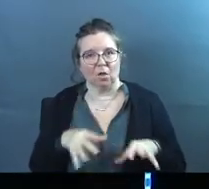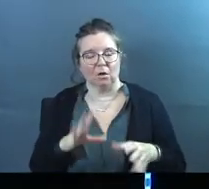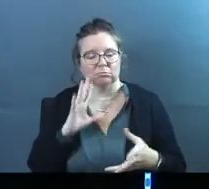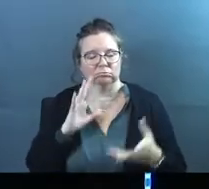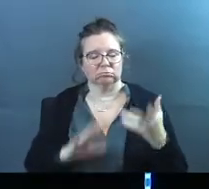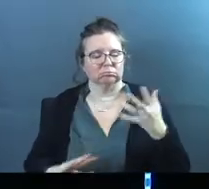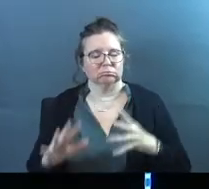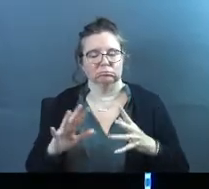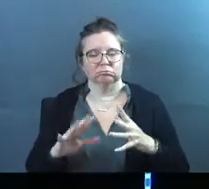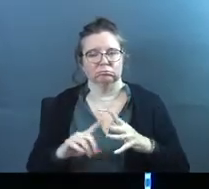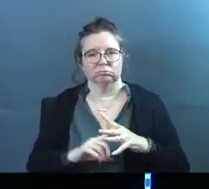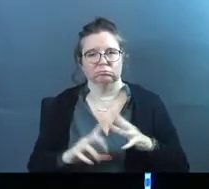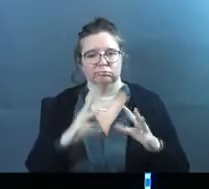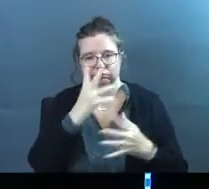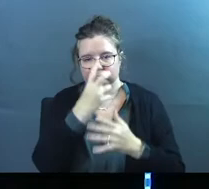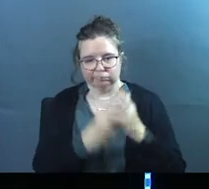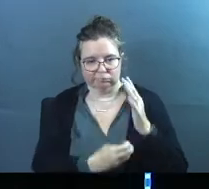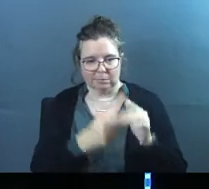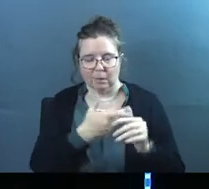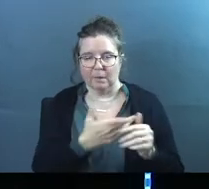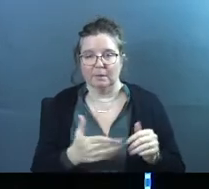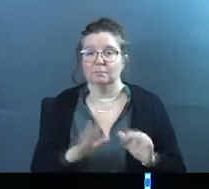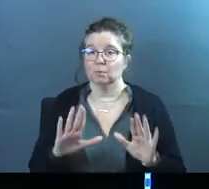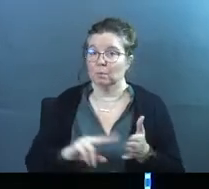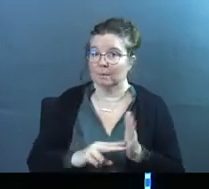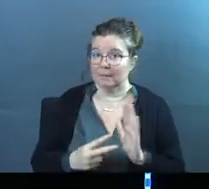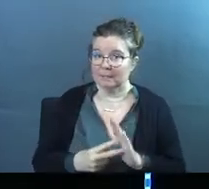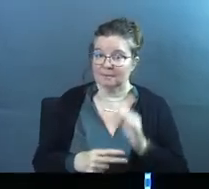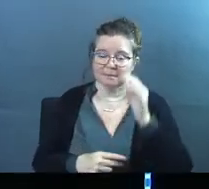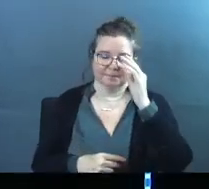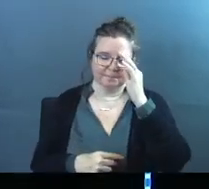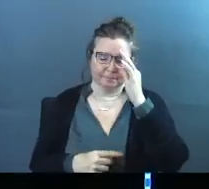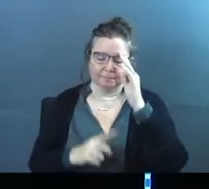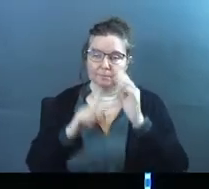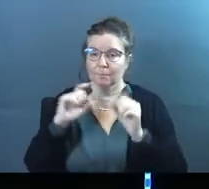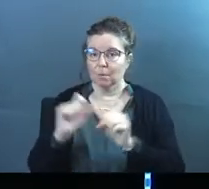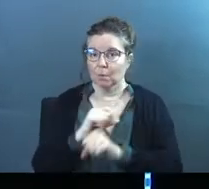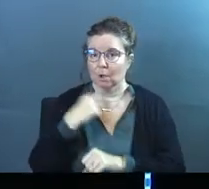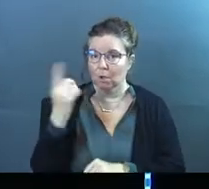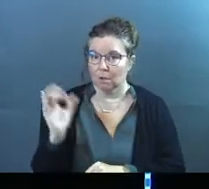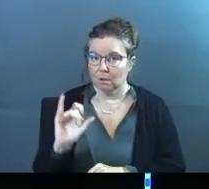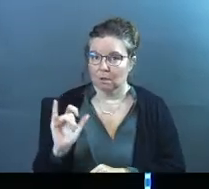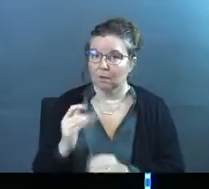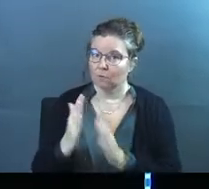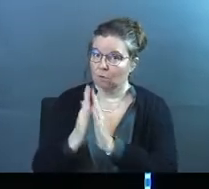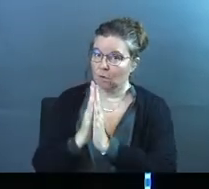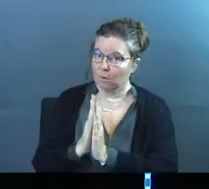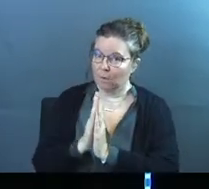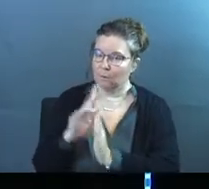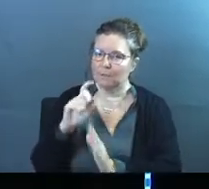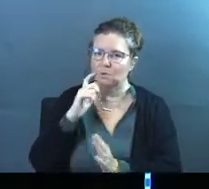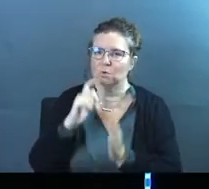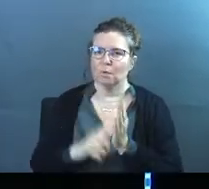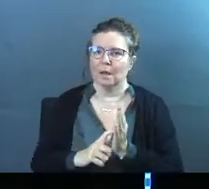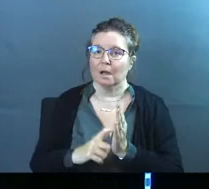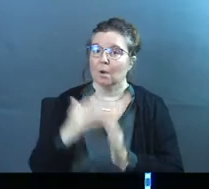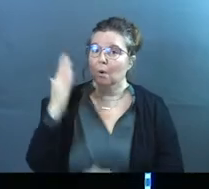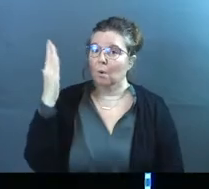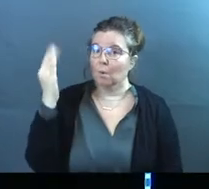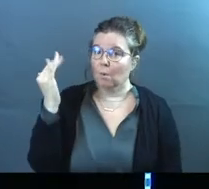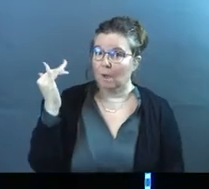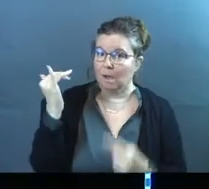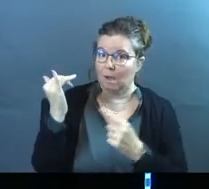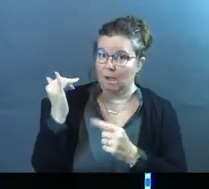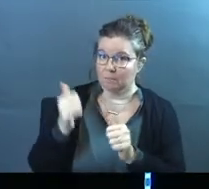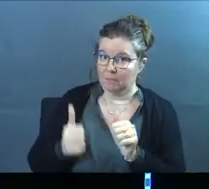We can get far lost in those things. So here's what this means. What this really looks like is that when it comes to prayer, we need to recognize that the why